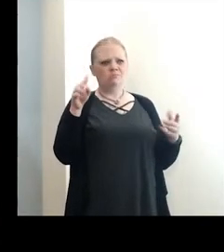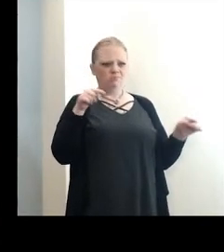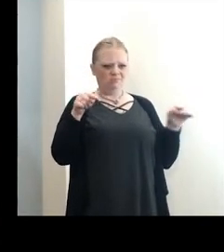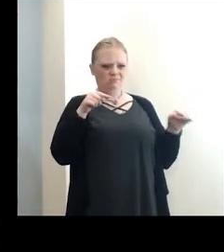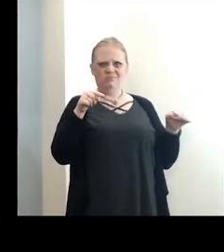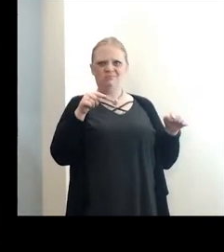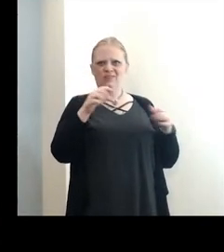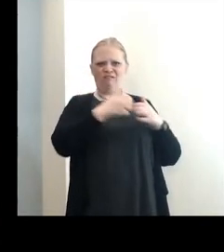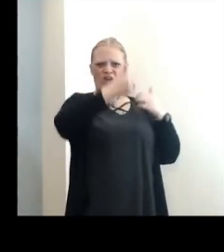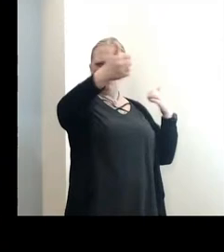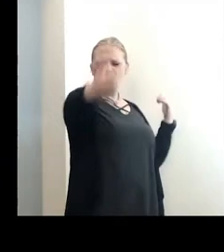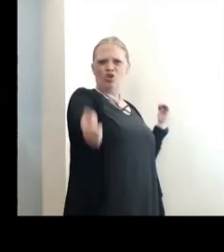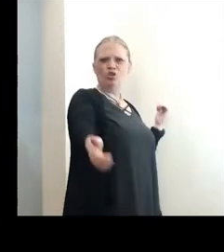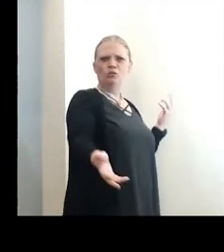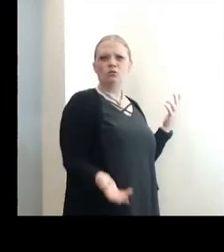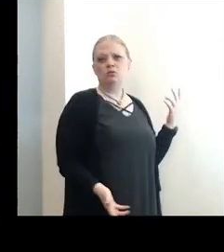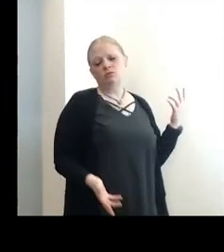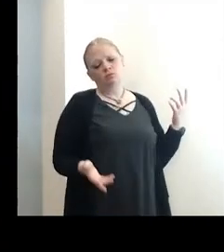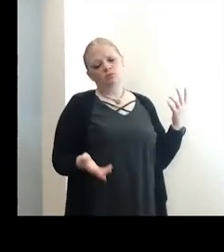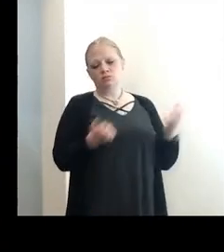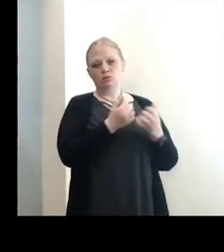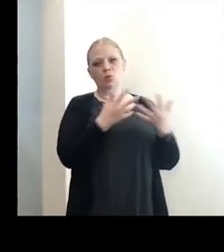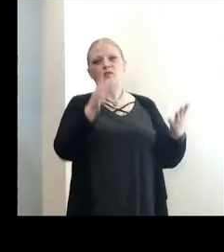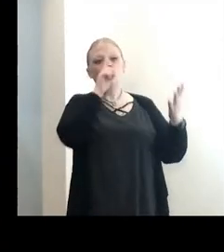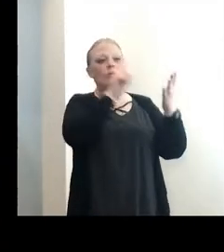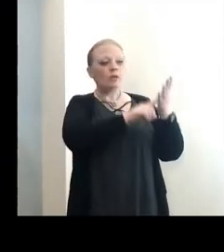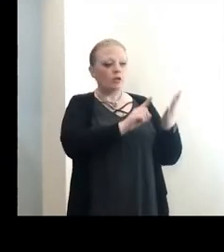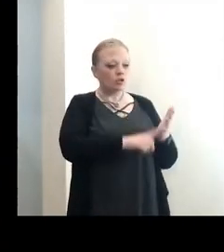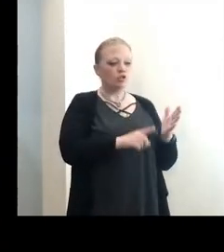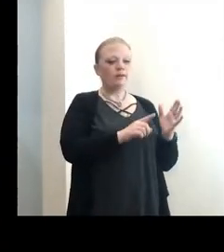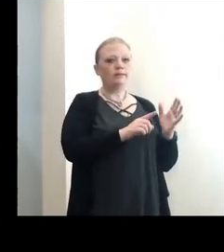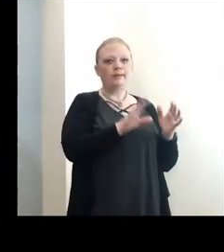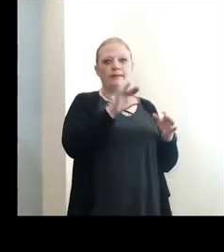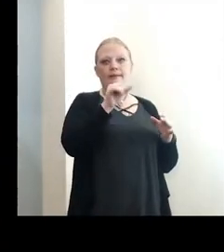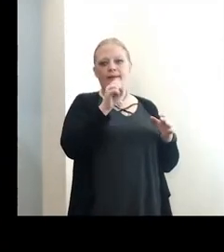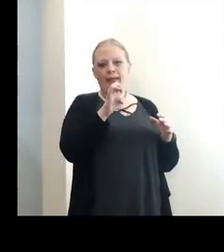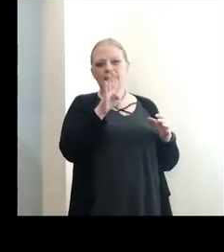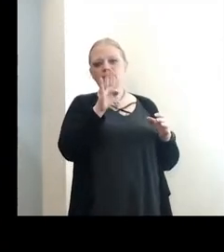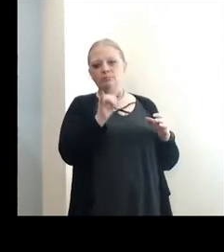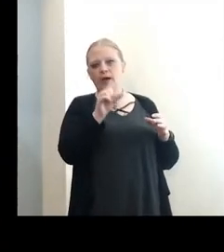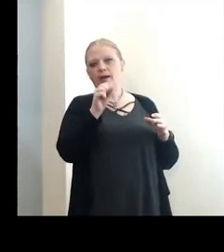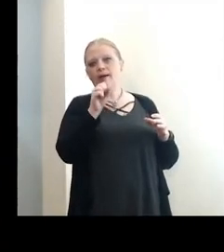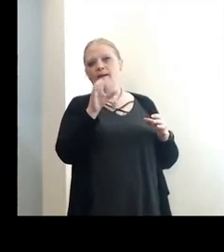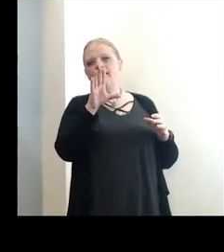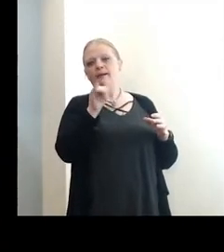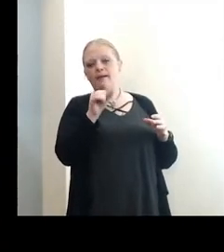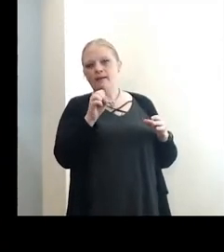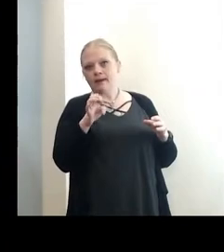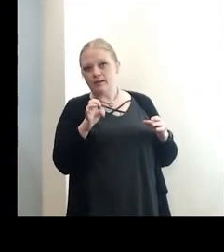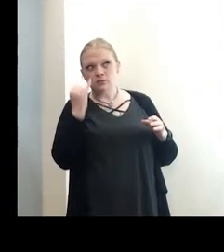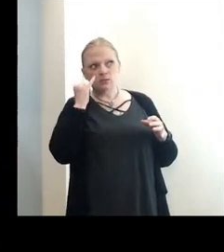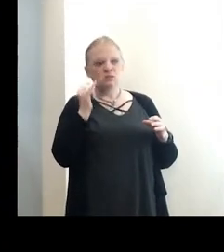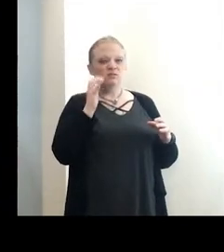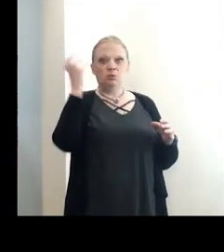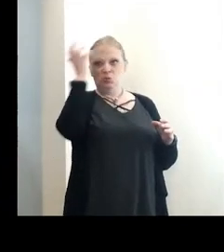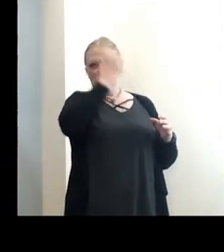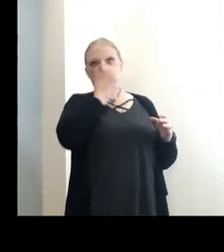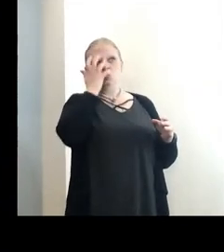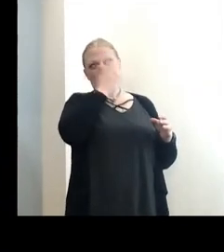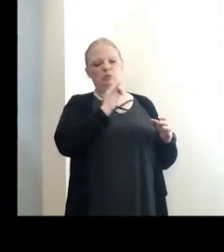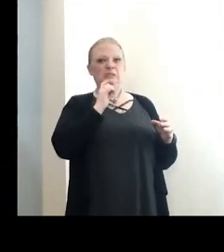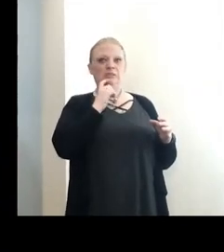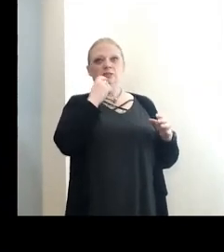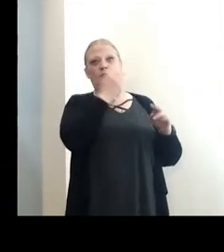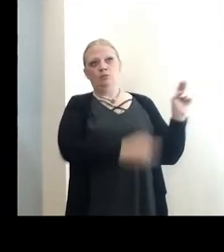even really close to each other. So everything would be looked at on a case-by-case basis at that point. And unless we had a dramatic rise overall